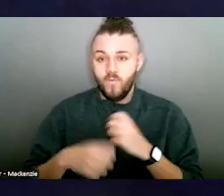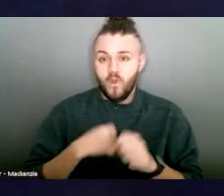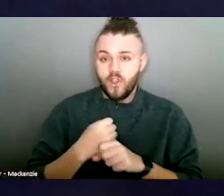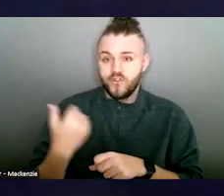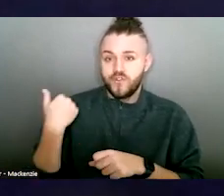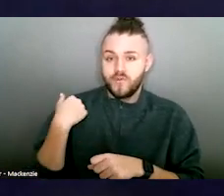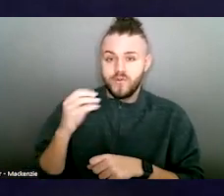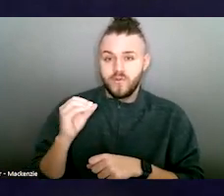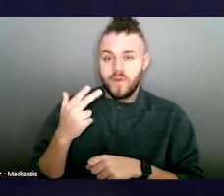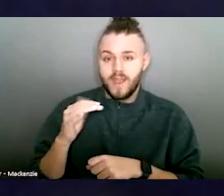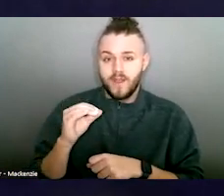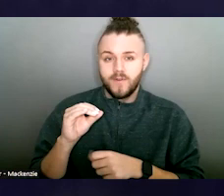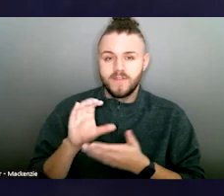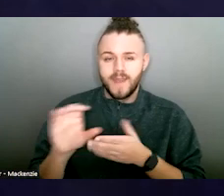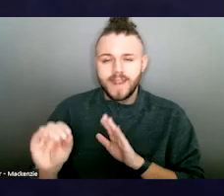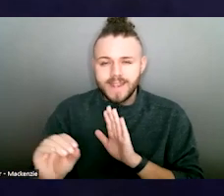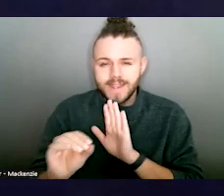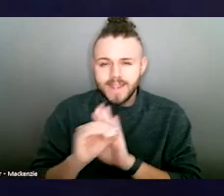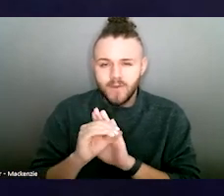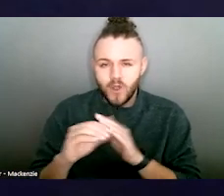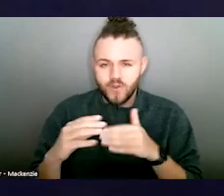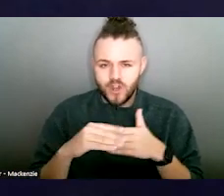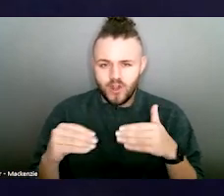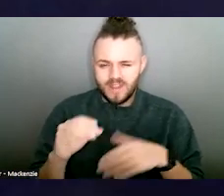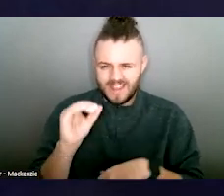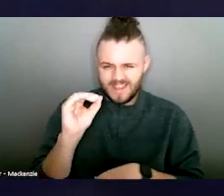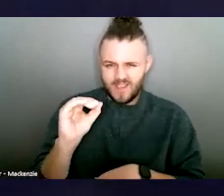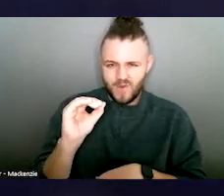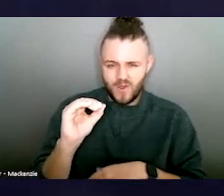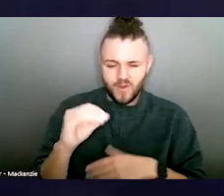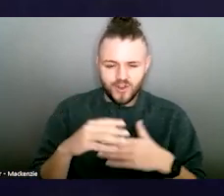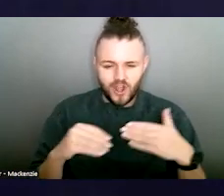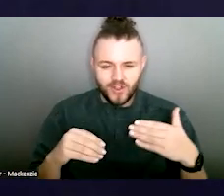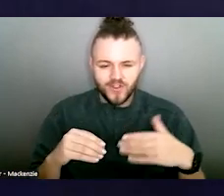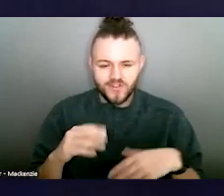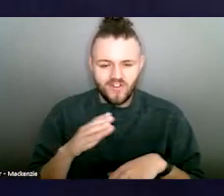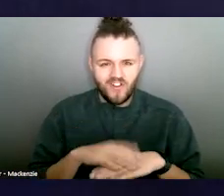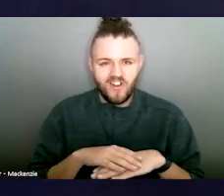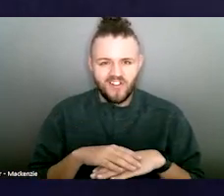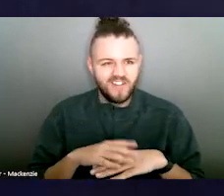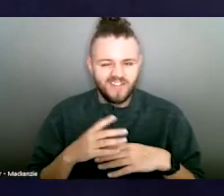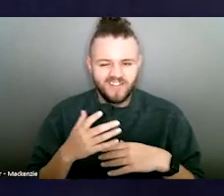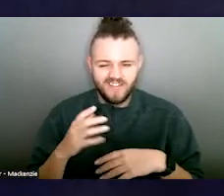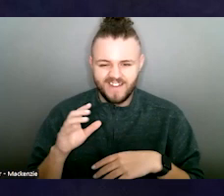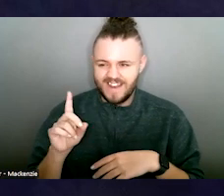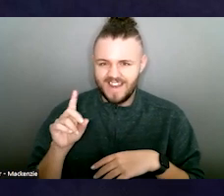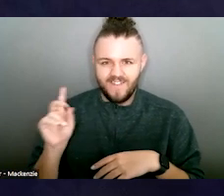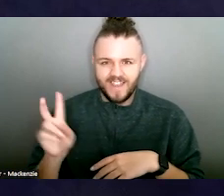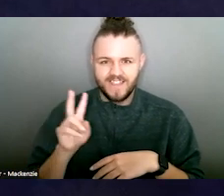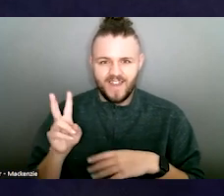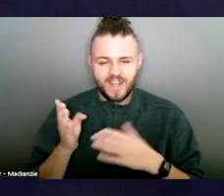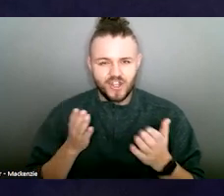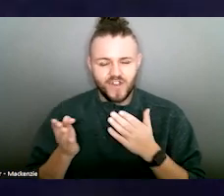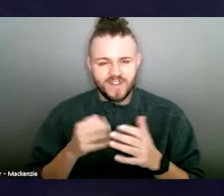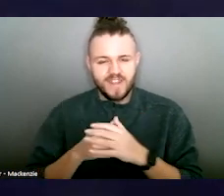years ago, Ohio spent zero dollars, zero general fund dollars on BB services because of